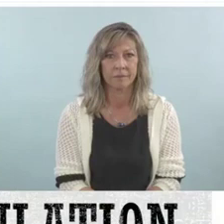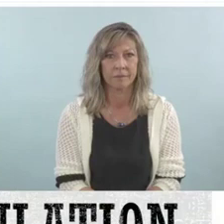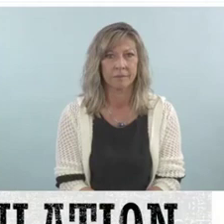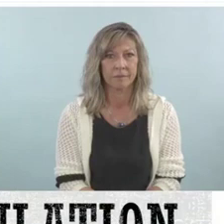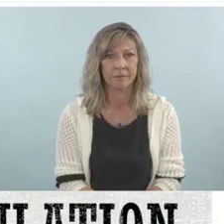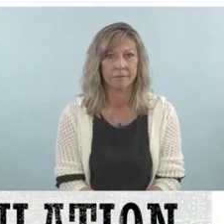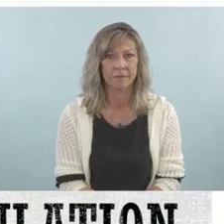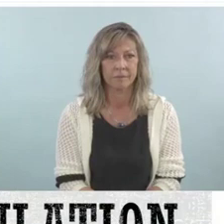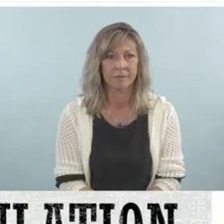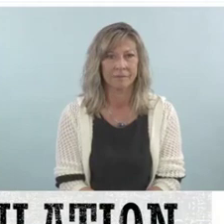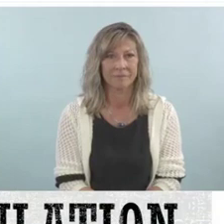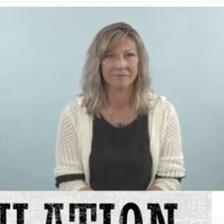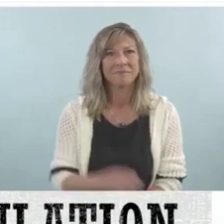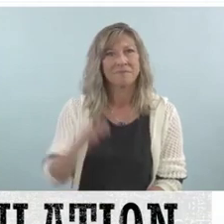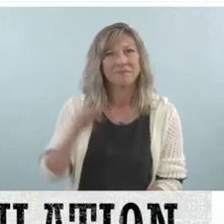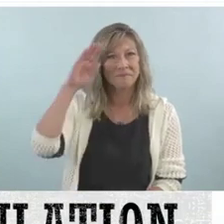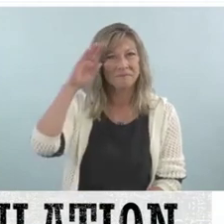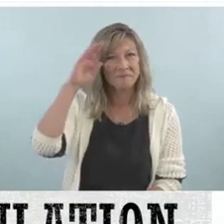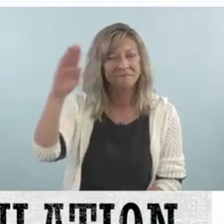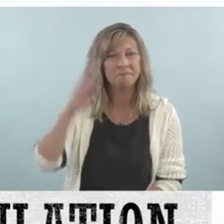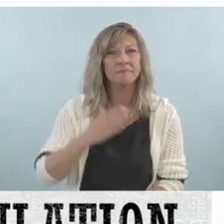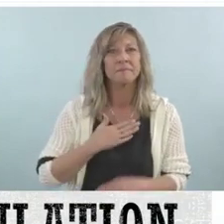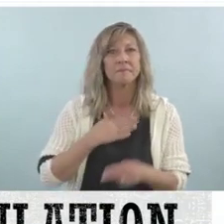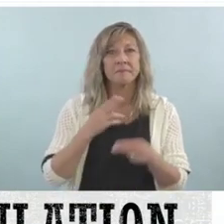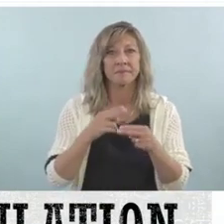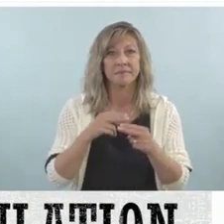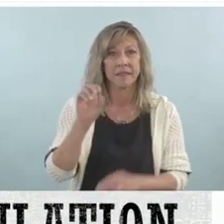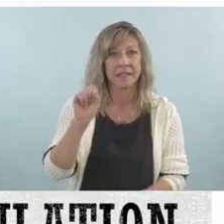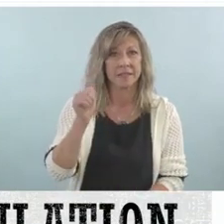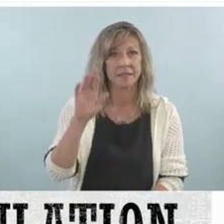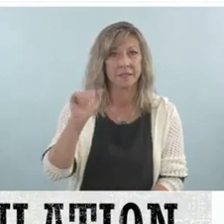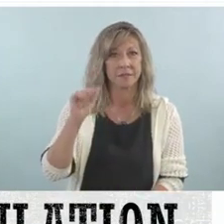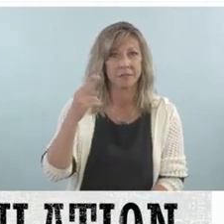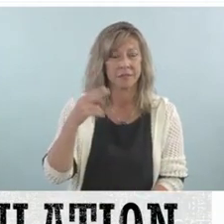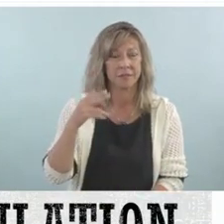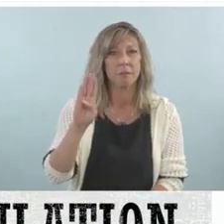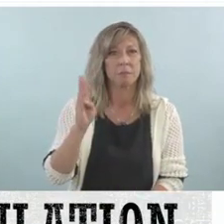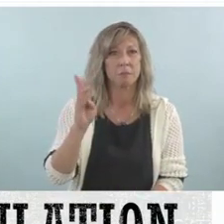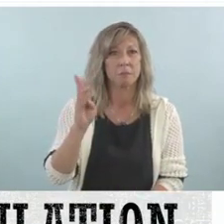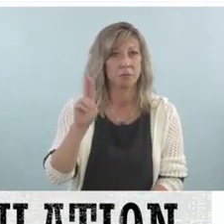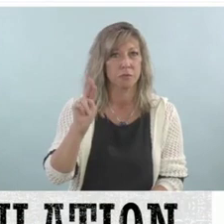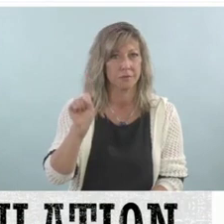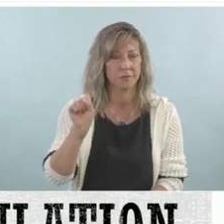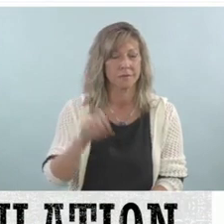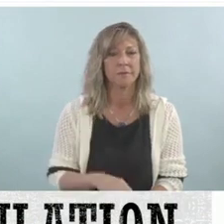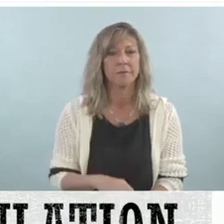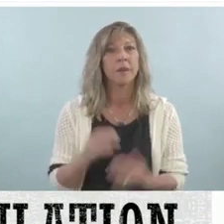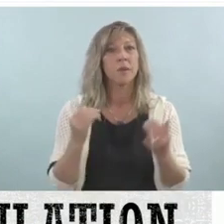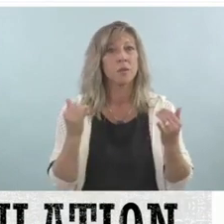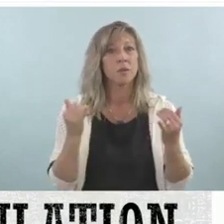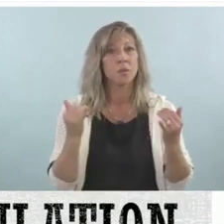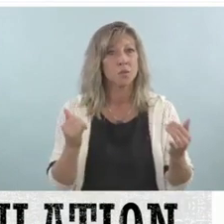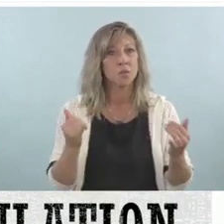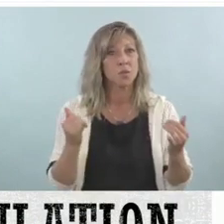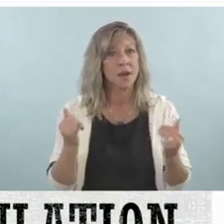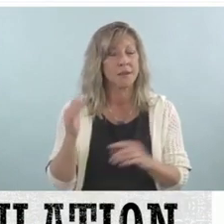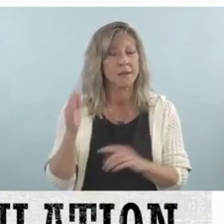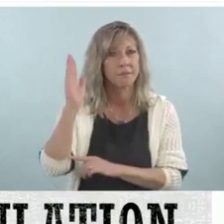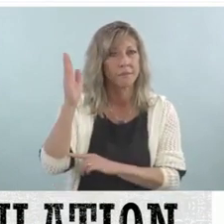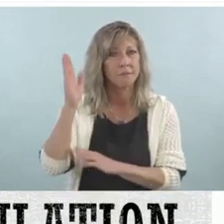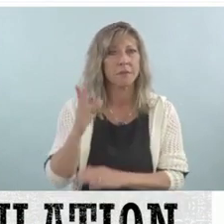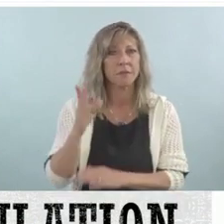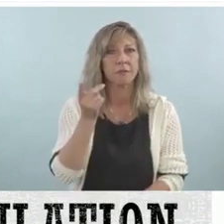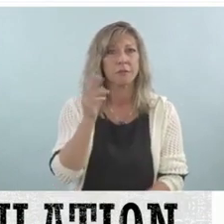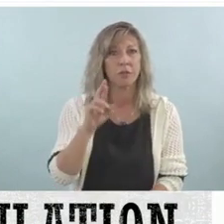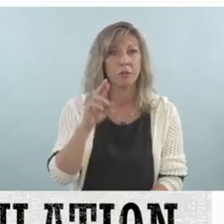Hello everyone, my name is Sarah Burns and today we have Dr. Gabrielle Lomas.